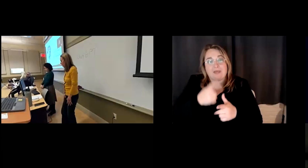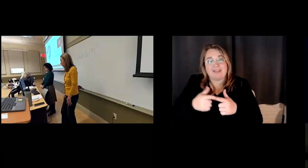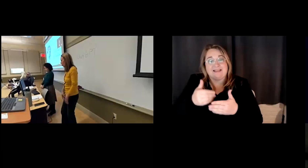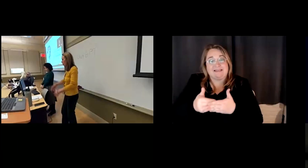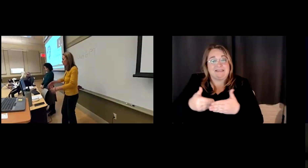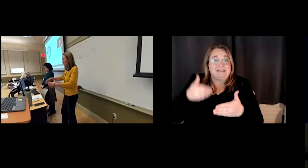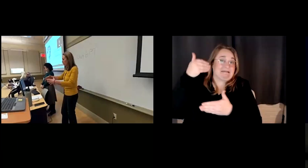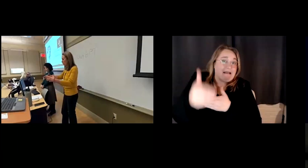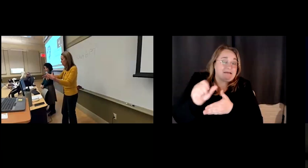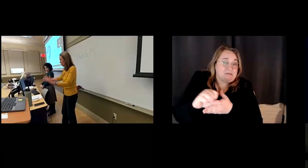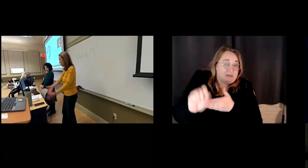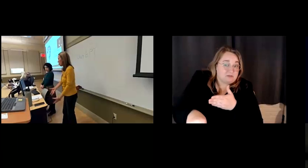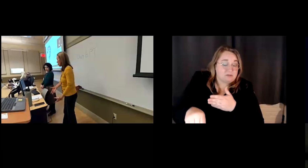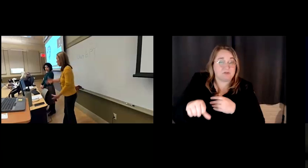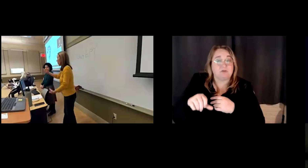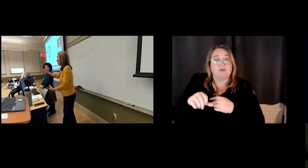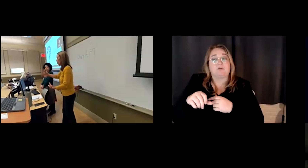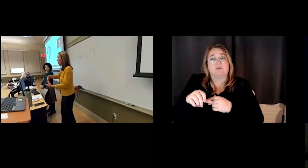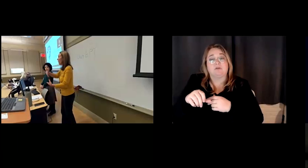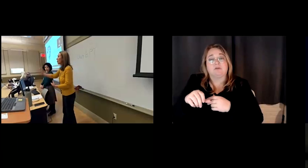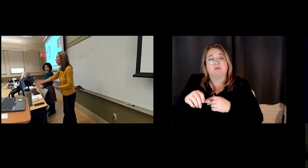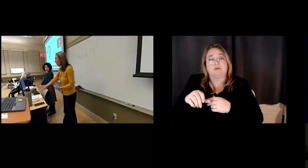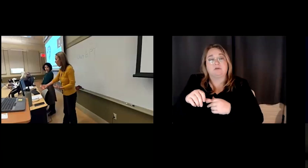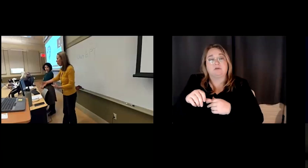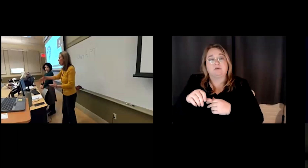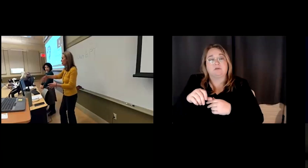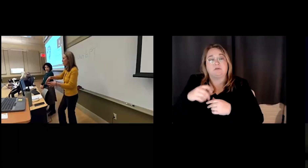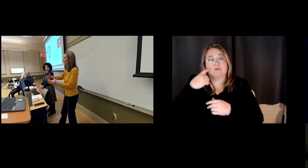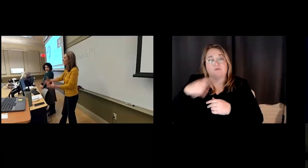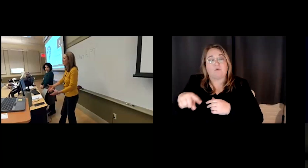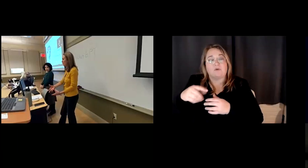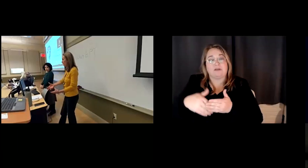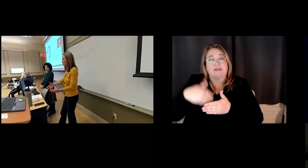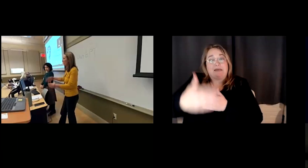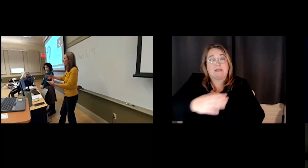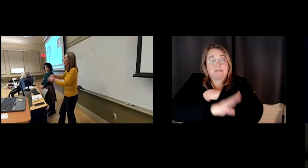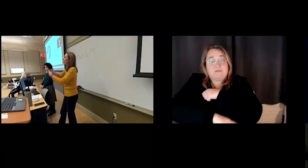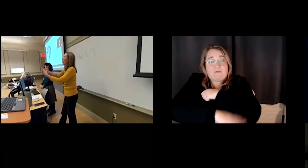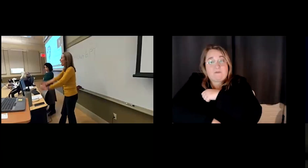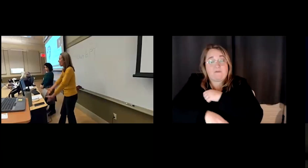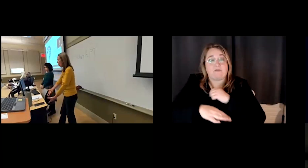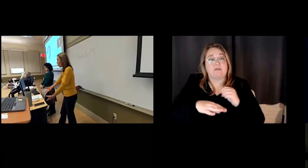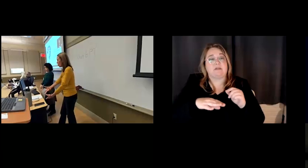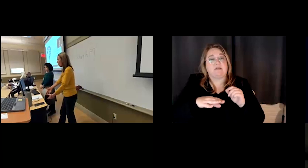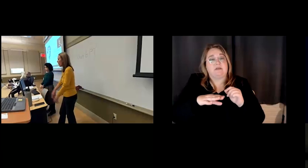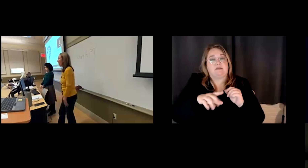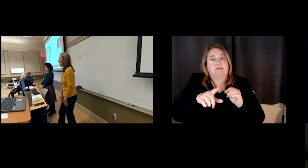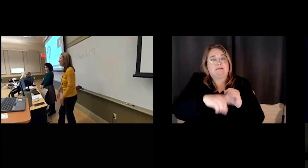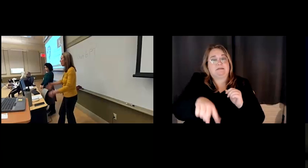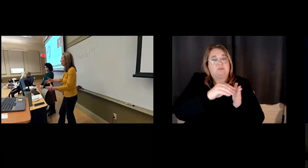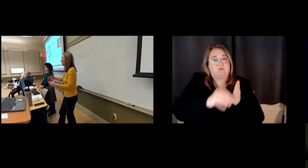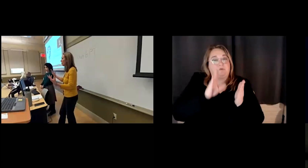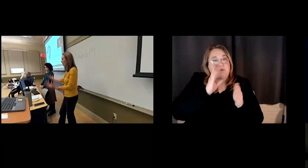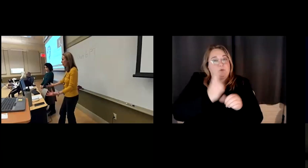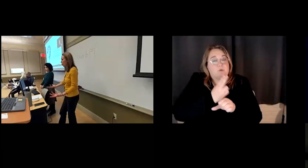um, it will, the, the students for, for next fall, we'll use that as a base and then they will add onto it